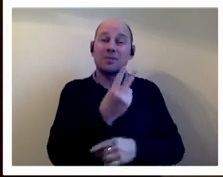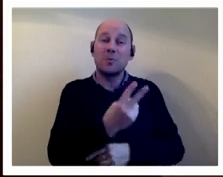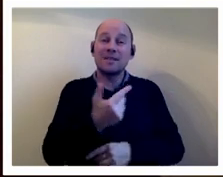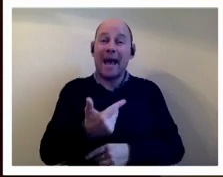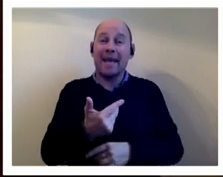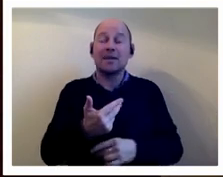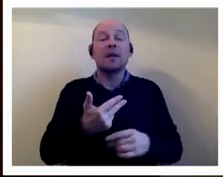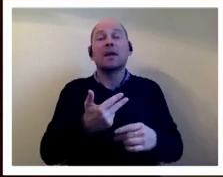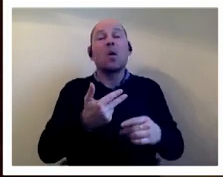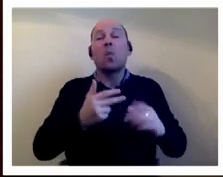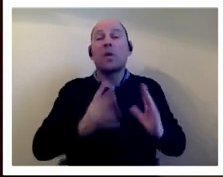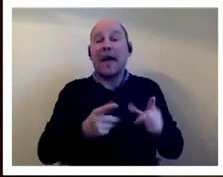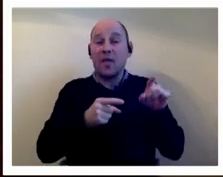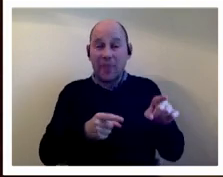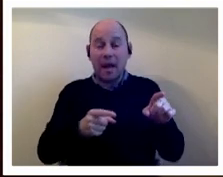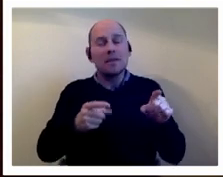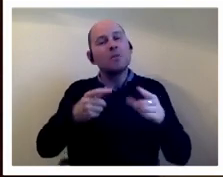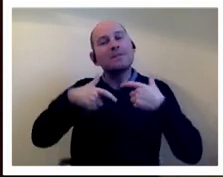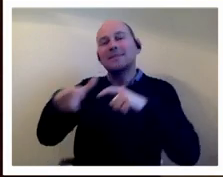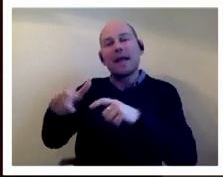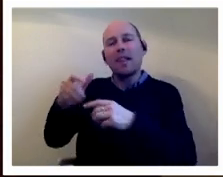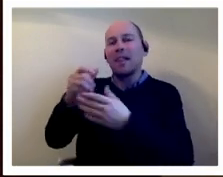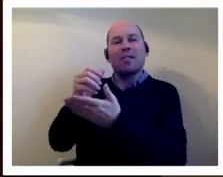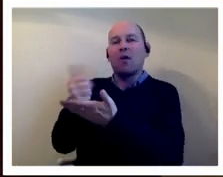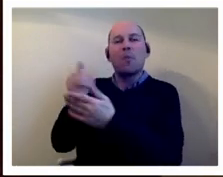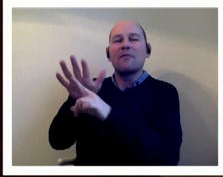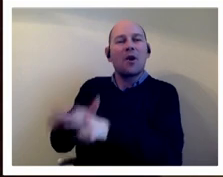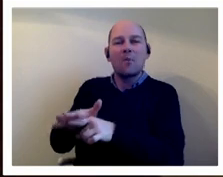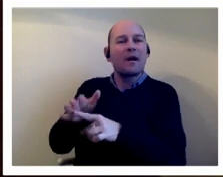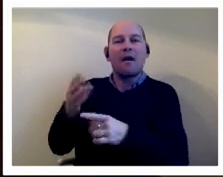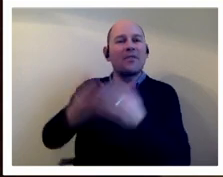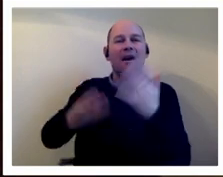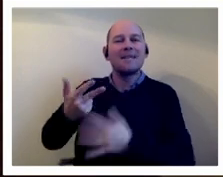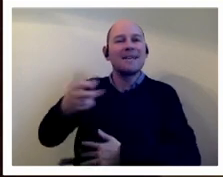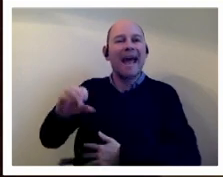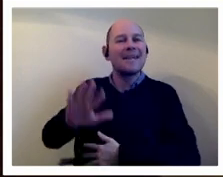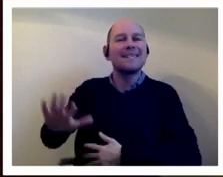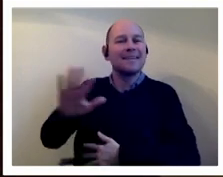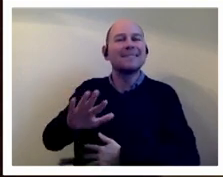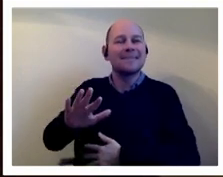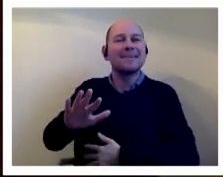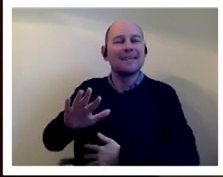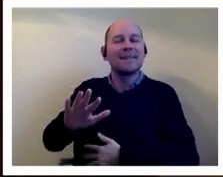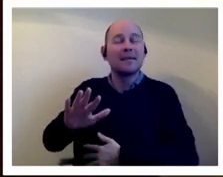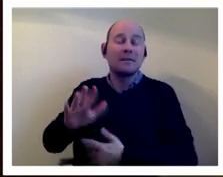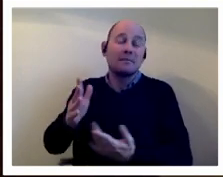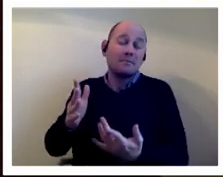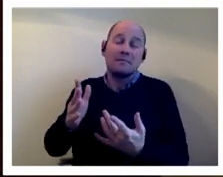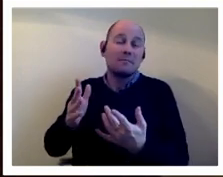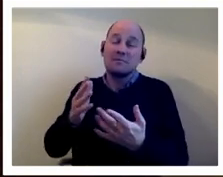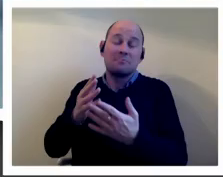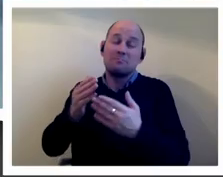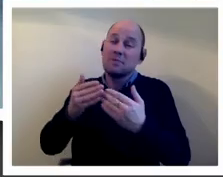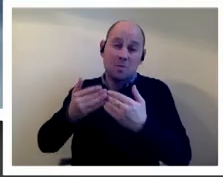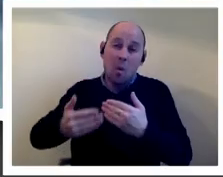incredibly homophobic atmosphere around in the 80s um which you know which was going to take a lot of reversing i think um to go